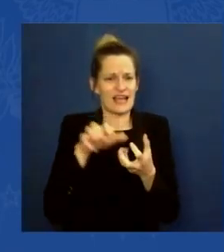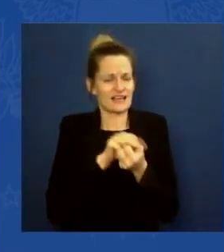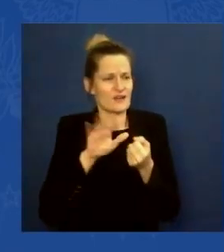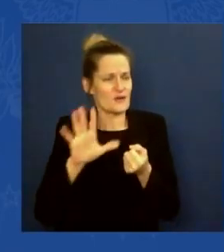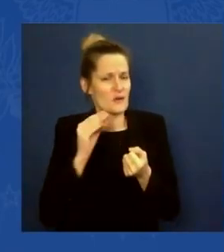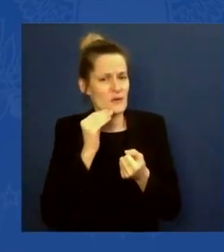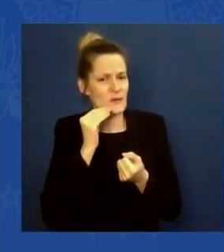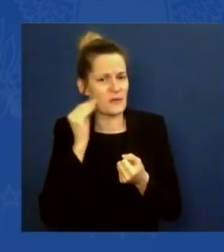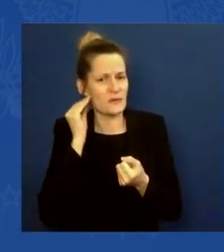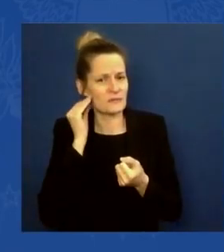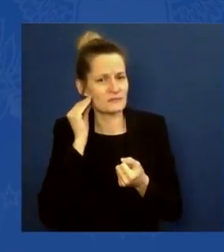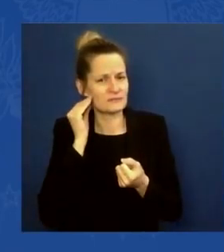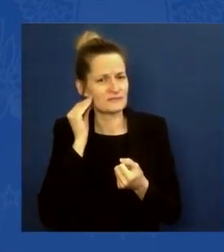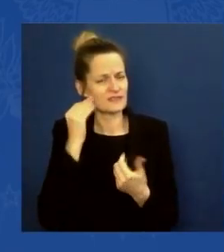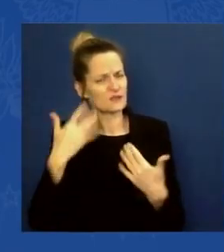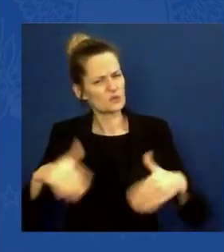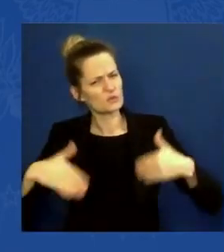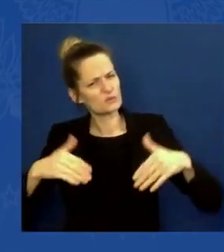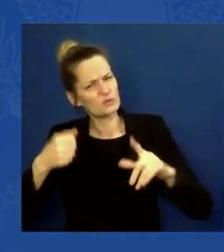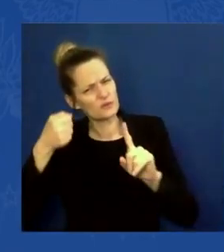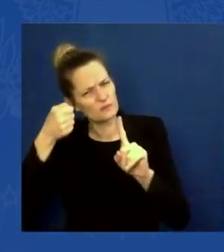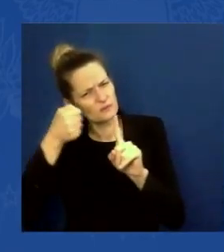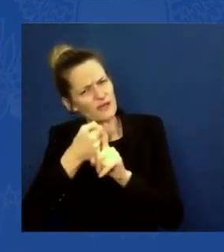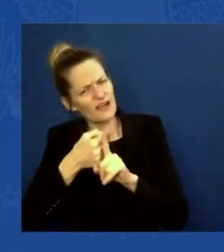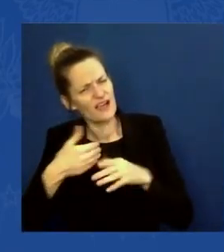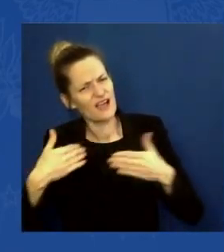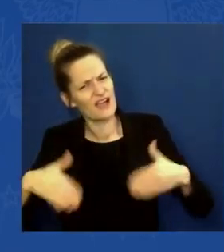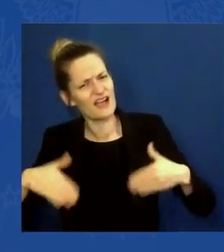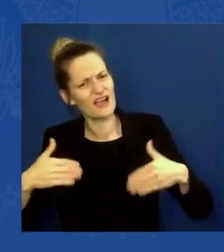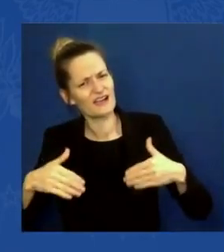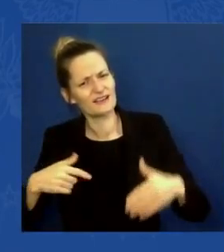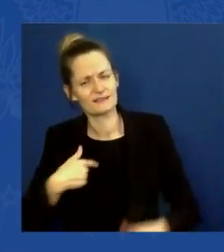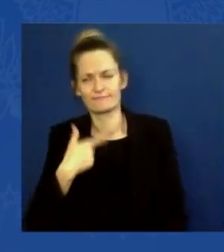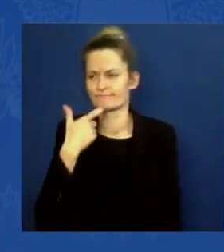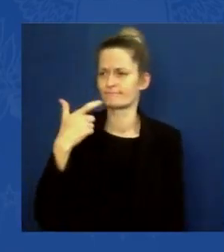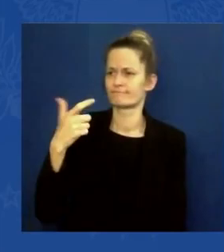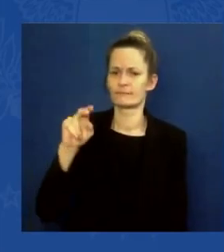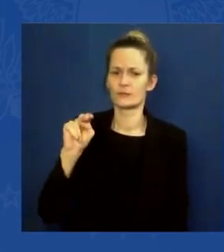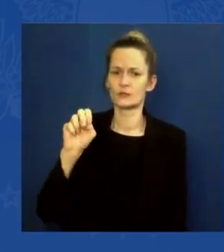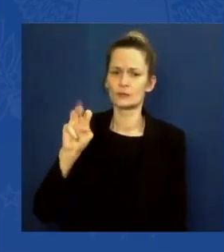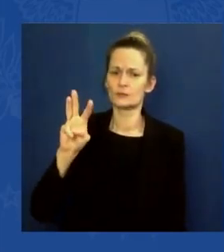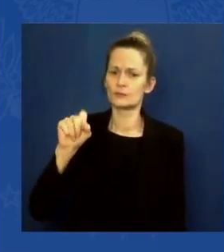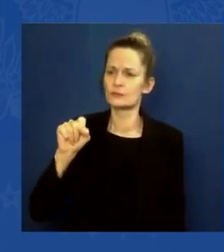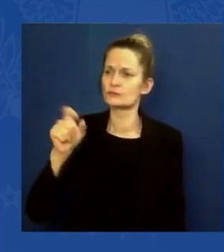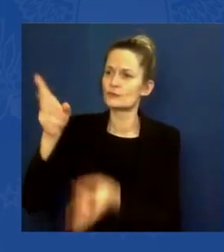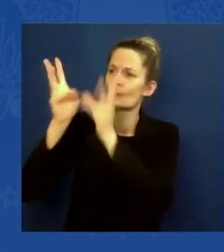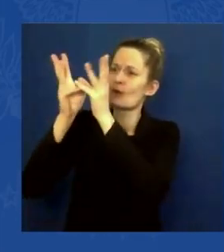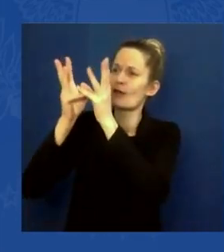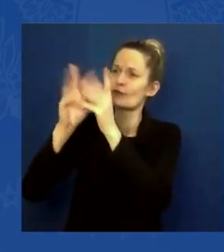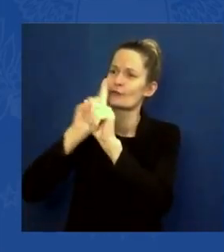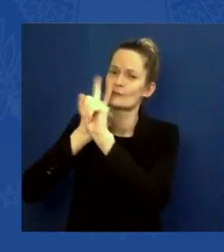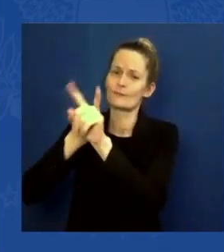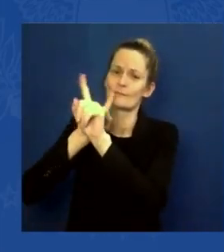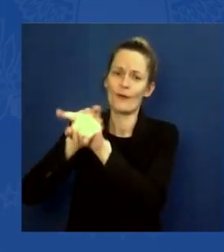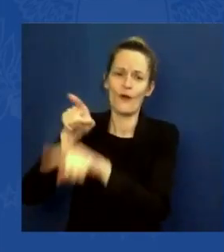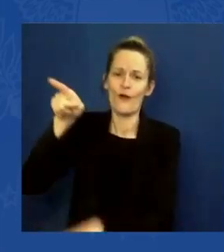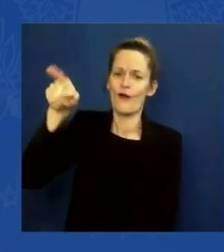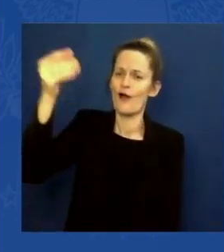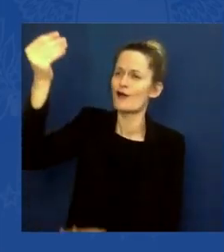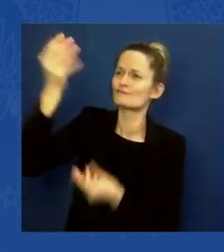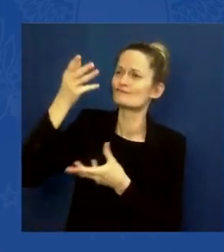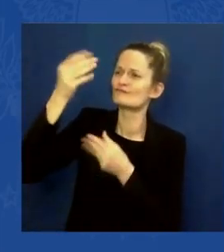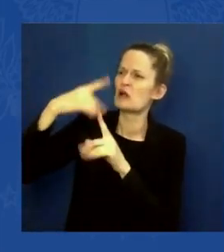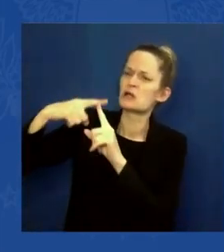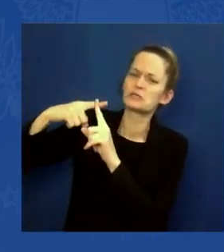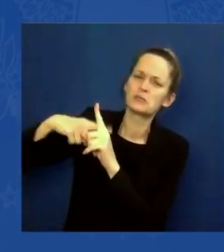temperature is and what the precipitation would be, you want to know what the smoke forecast is going to be. When parents fear letting their kids